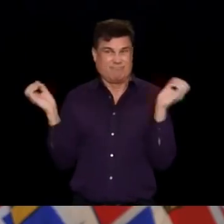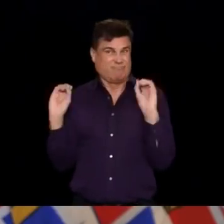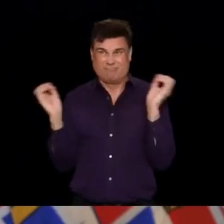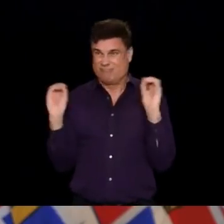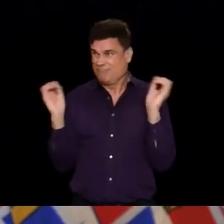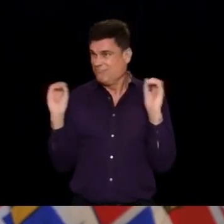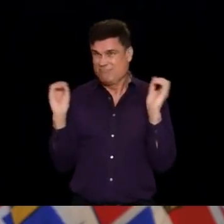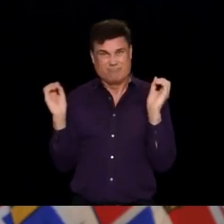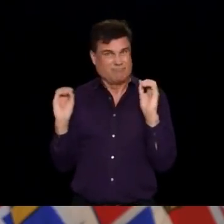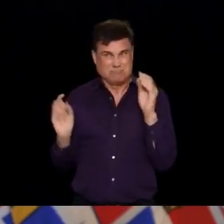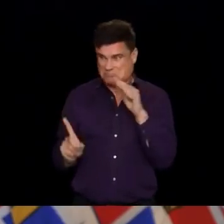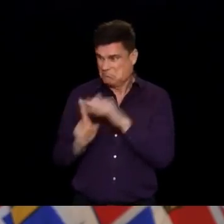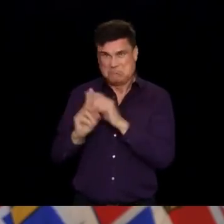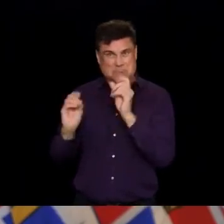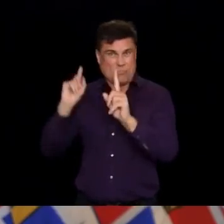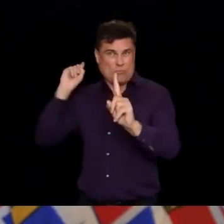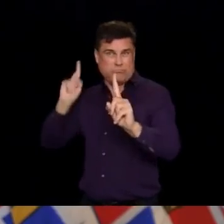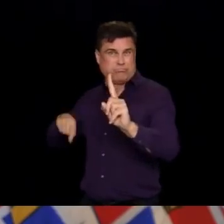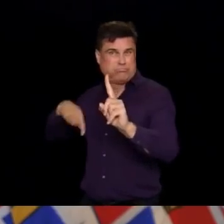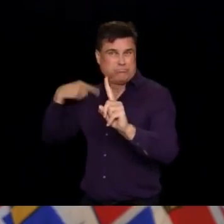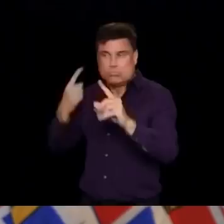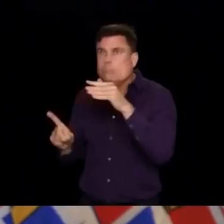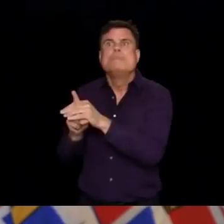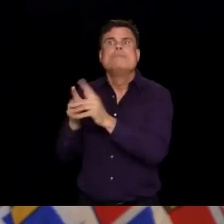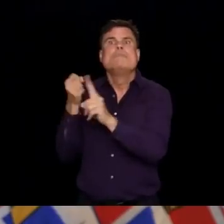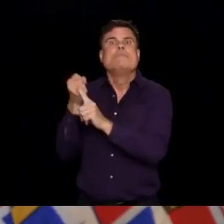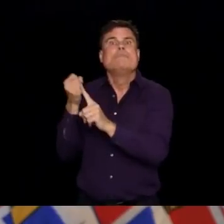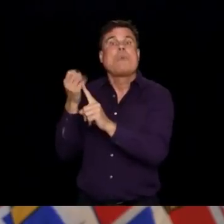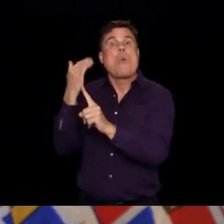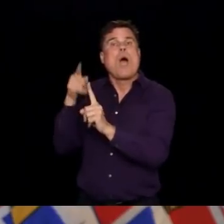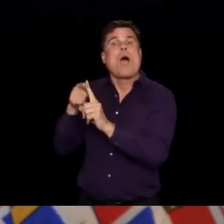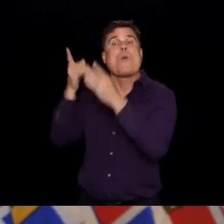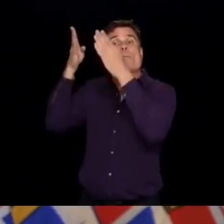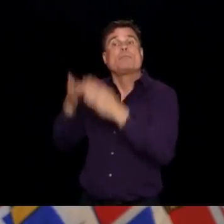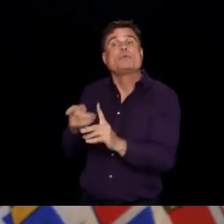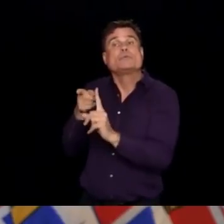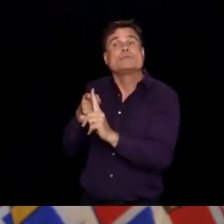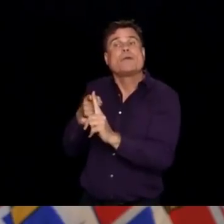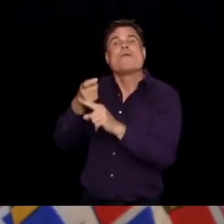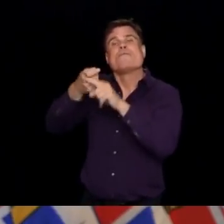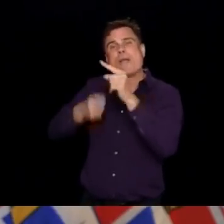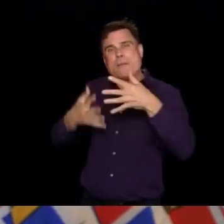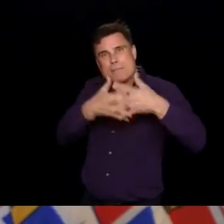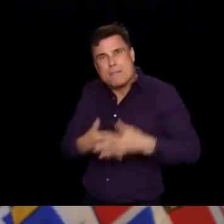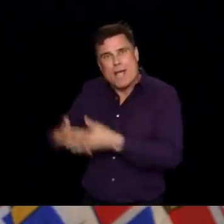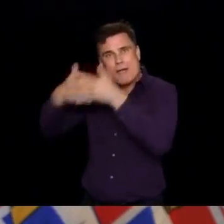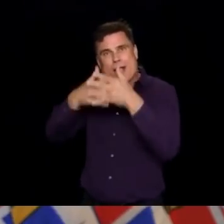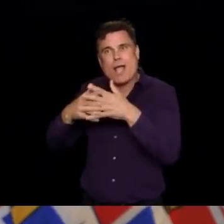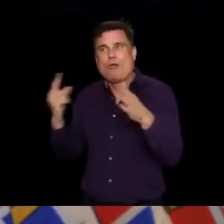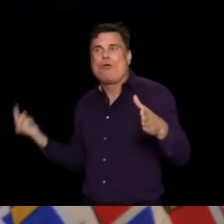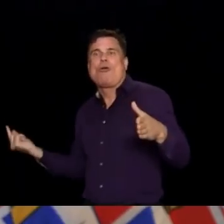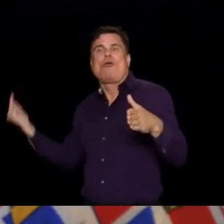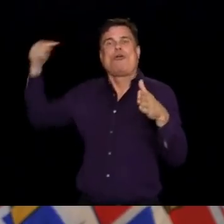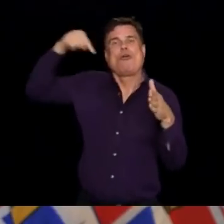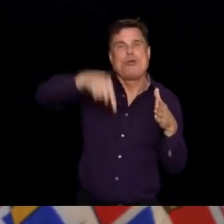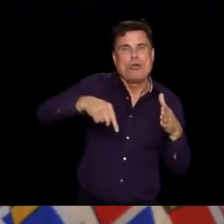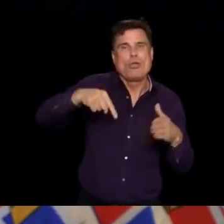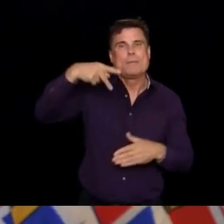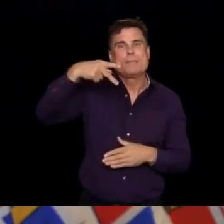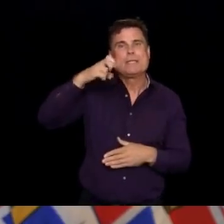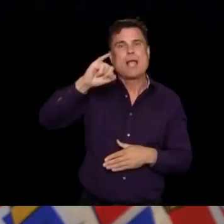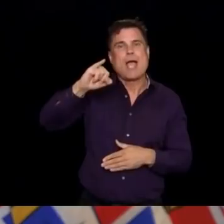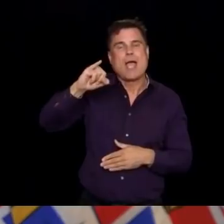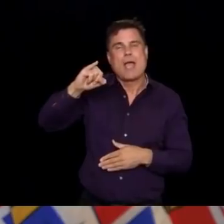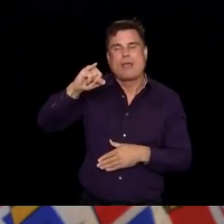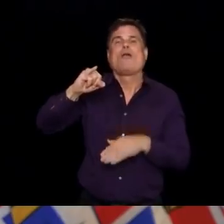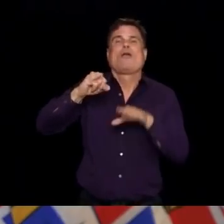several months. So it is a worry. It's very much a concern. We know there's quite a bit of travel across the border, but nothing like what